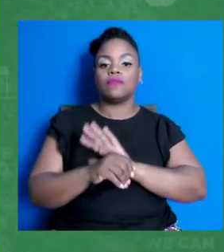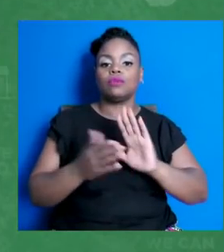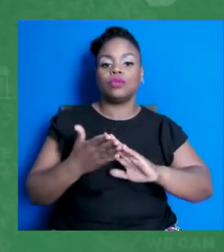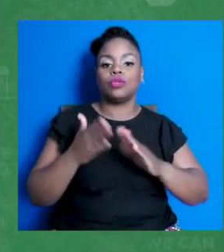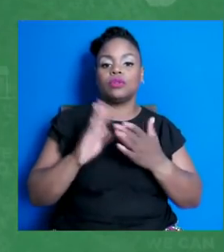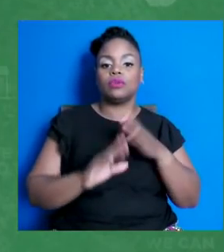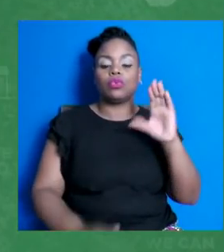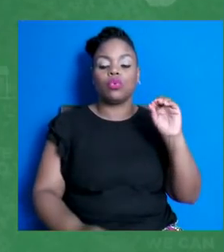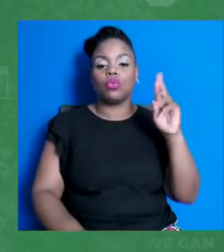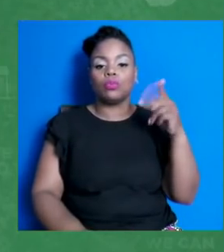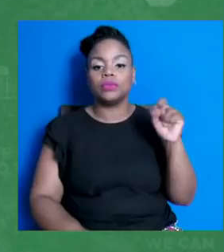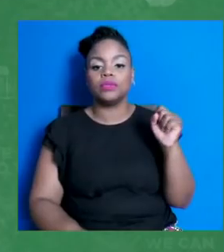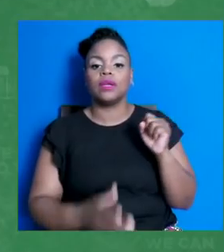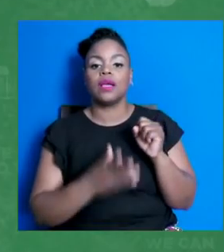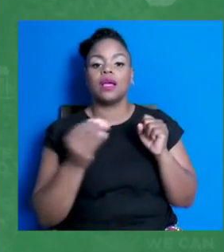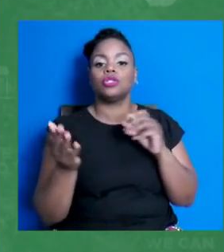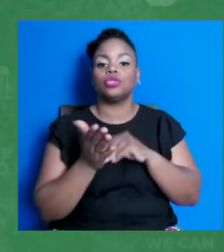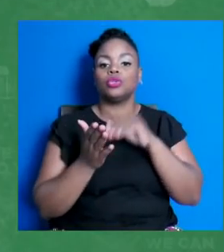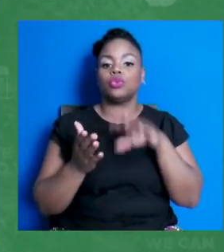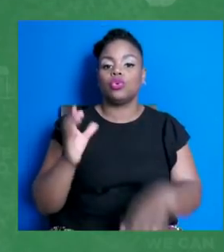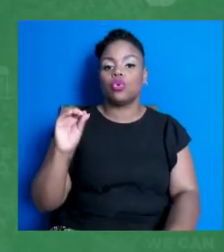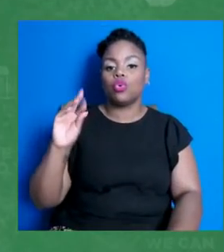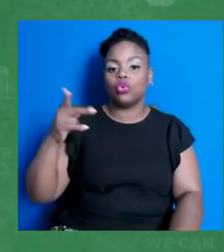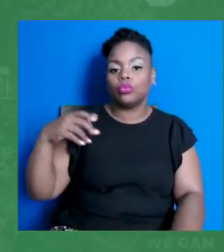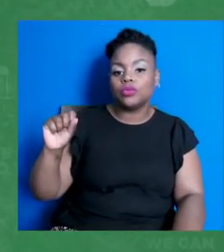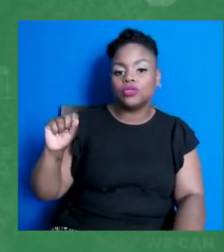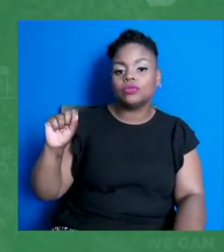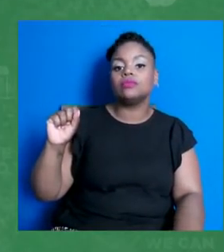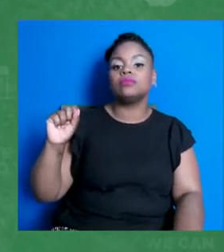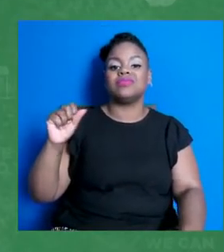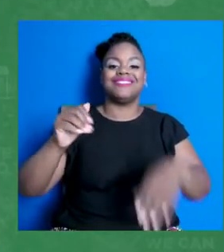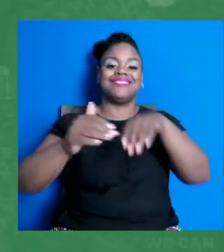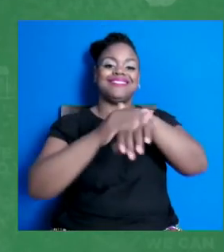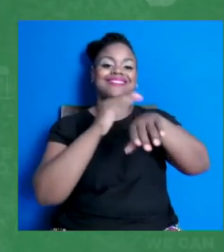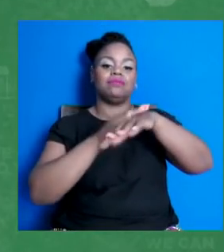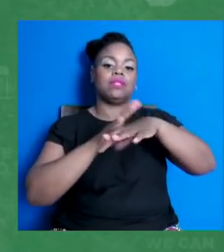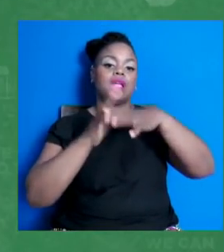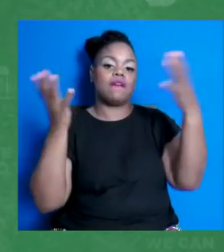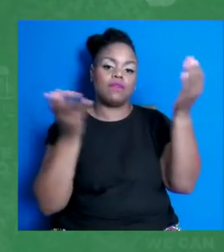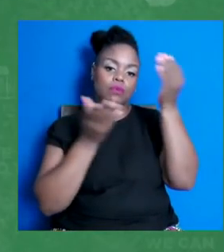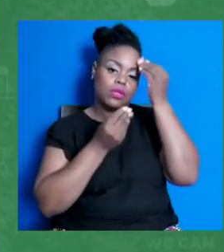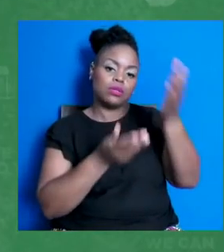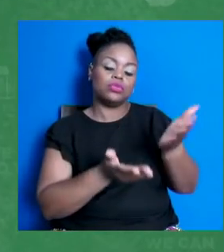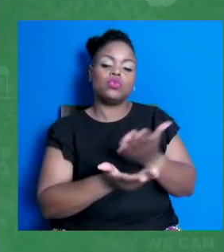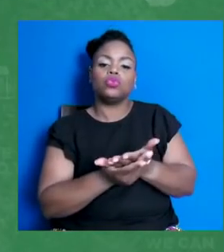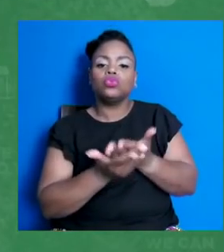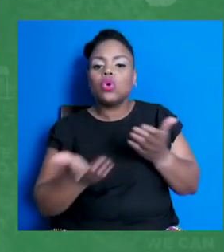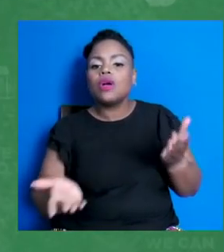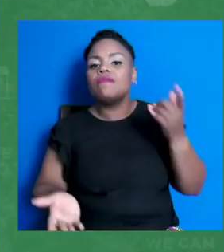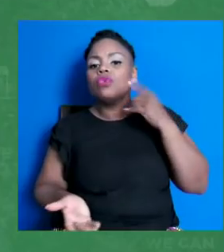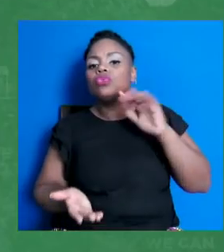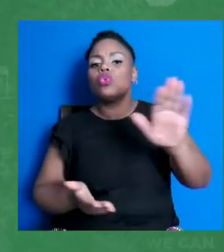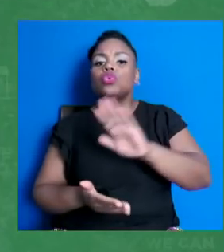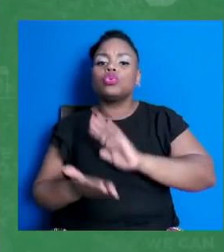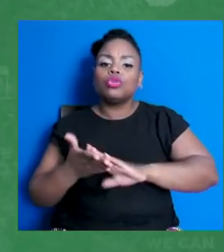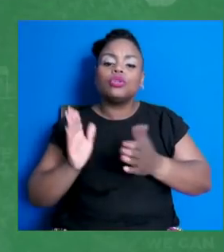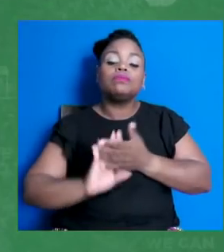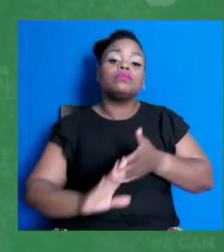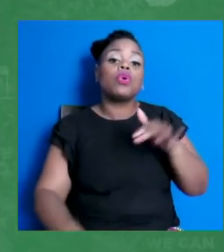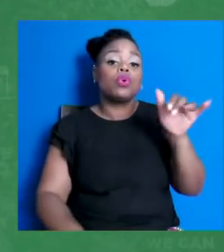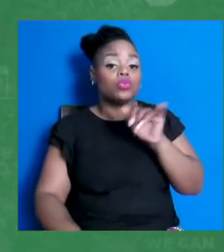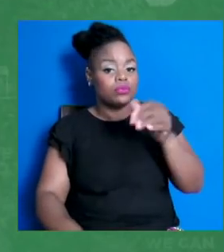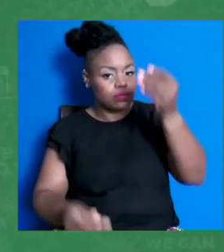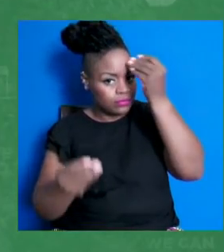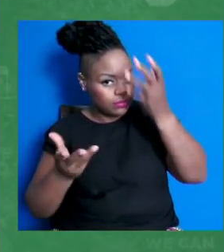and get access to a lot of great information and resources for your community. Please also tell us what you're doing using the